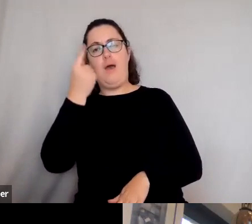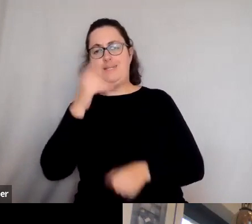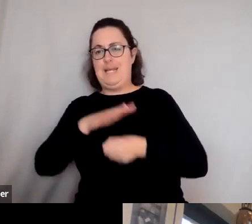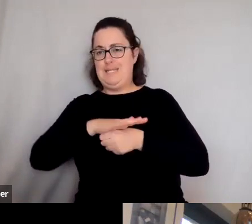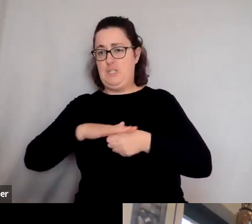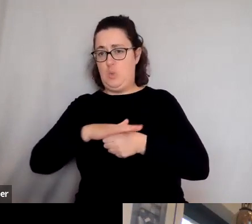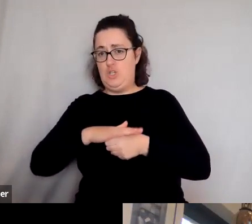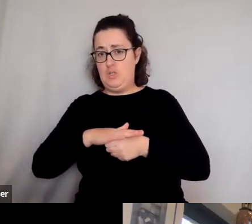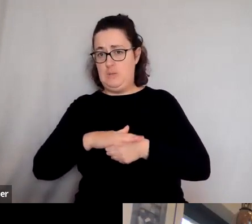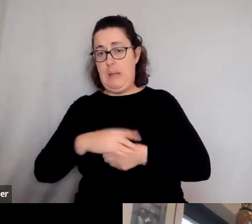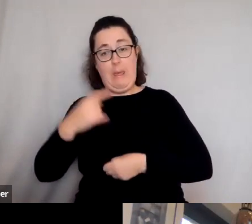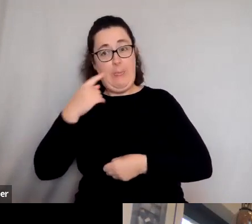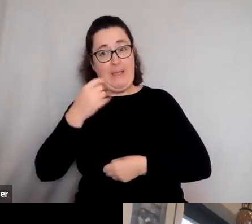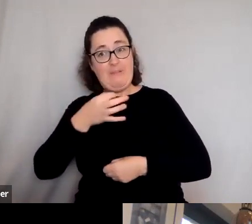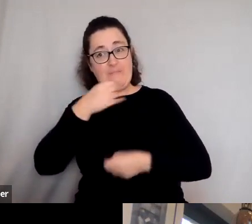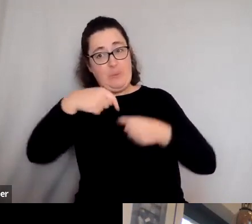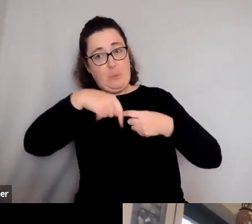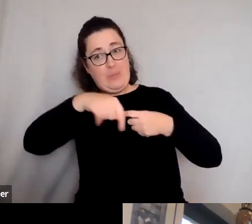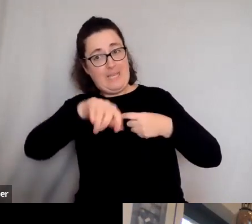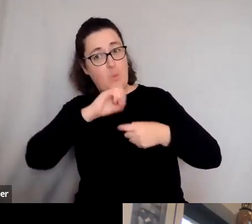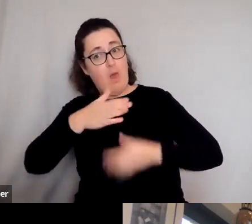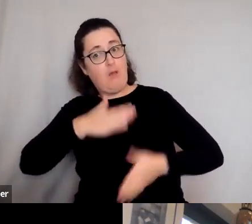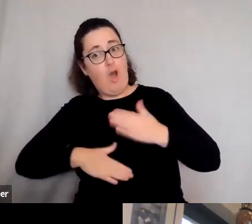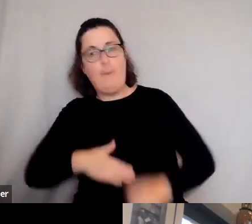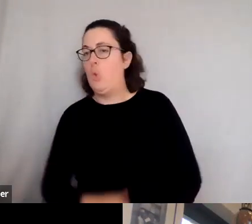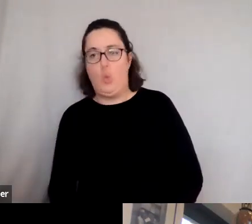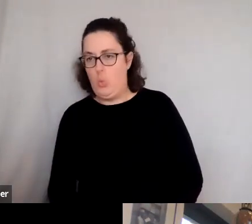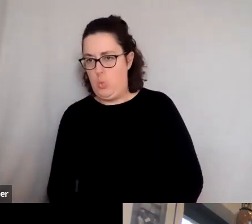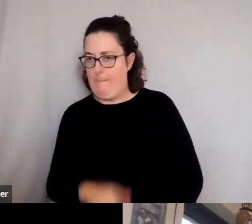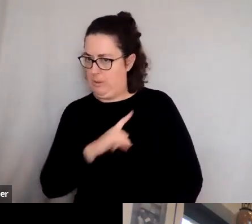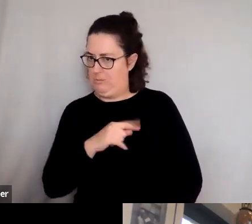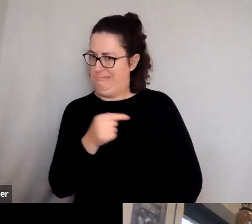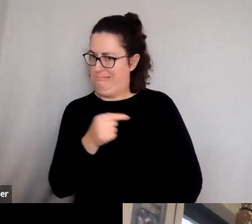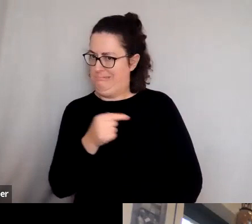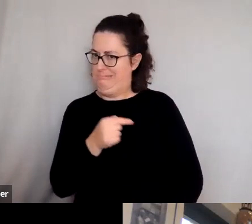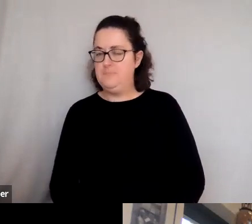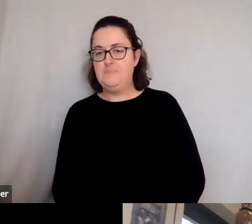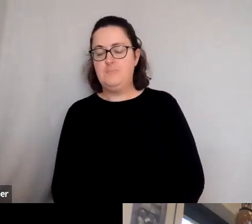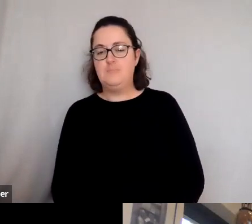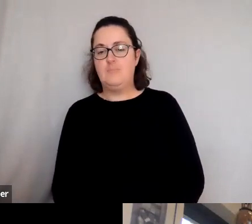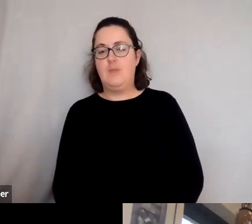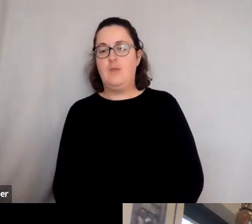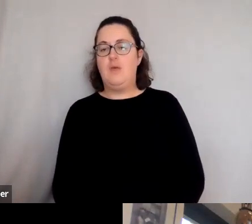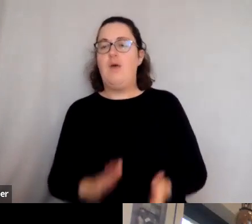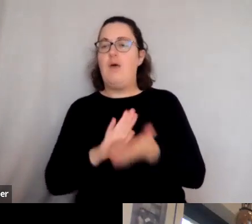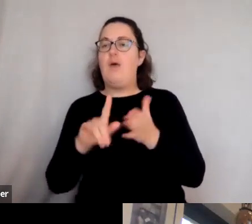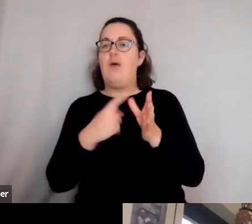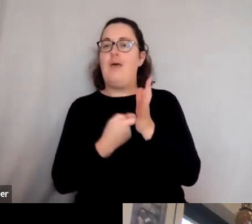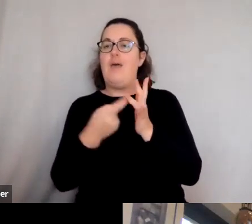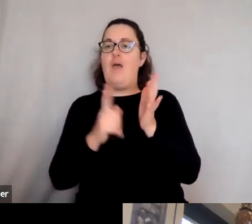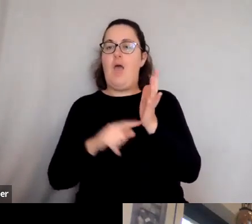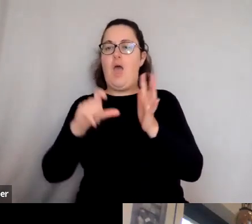Having said that, I don't think the next few weeks are going to be that calm, to be totally honest. But what, Harold Macmillan famously said that